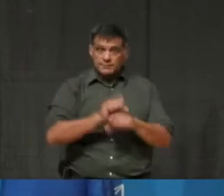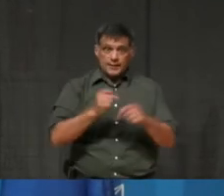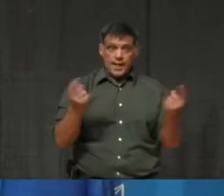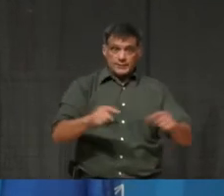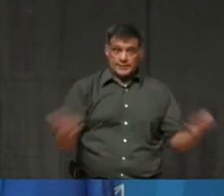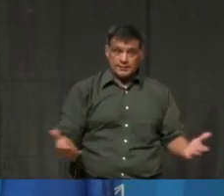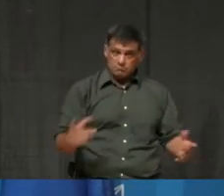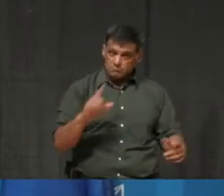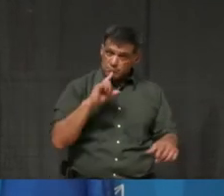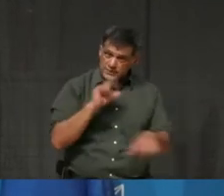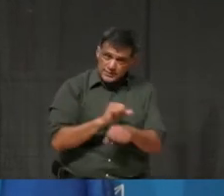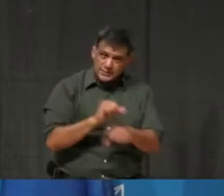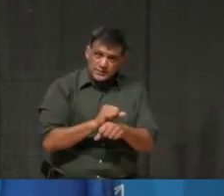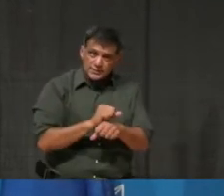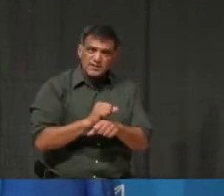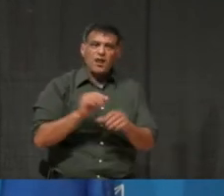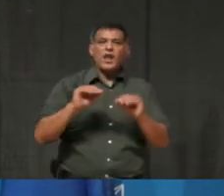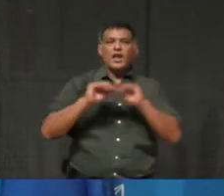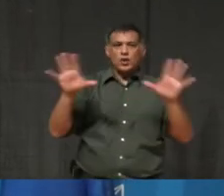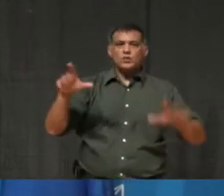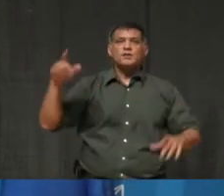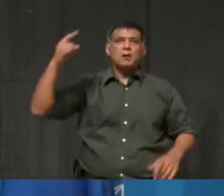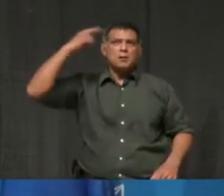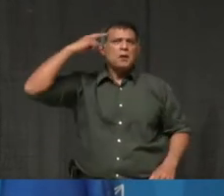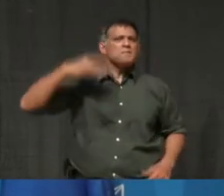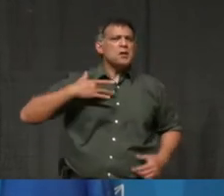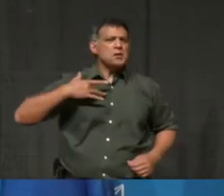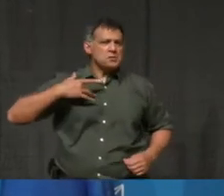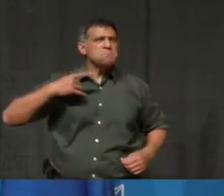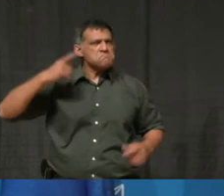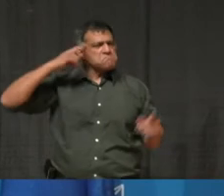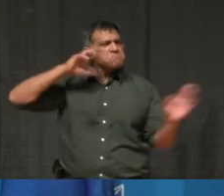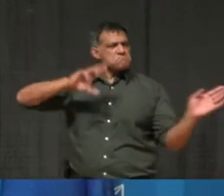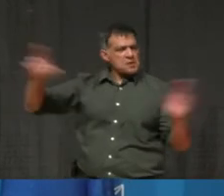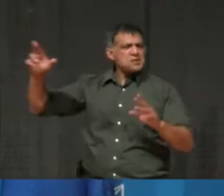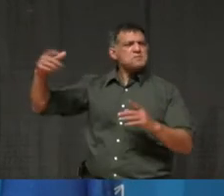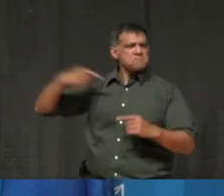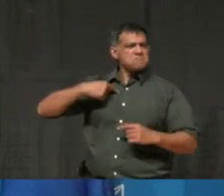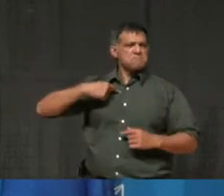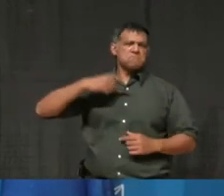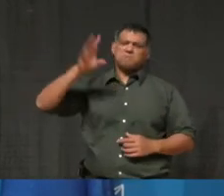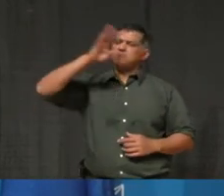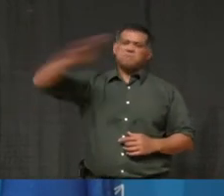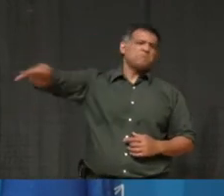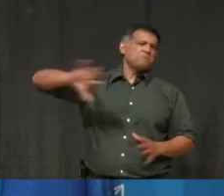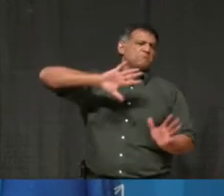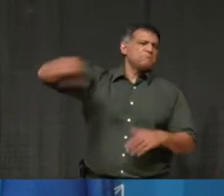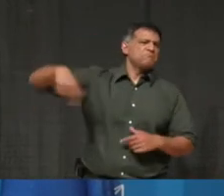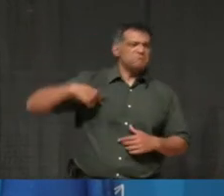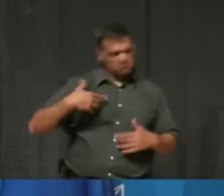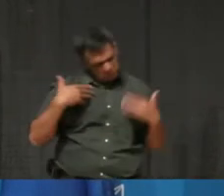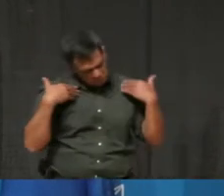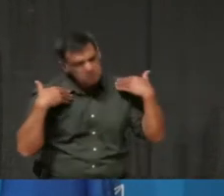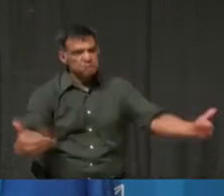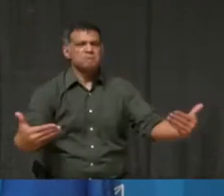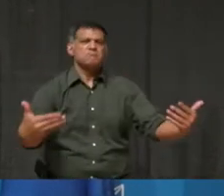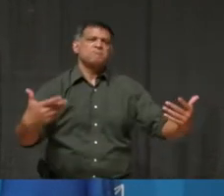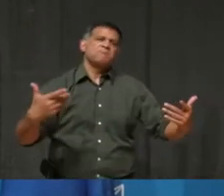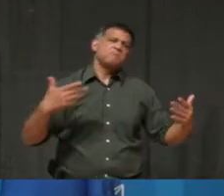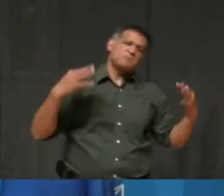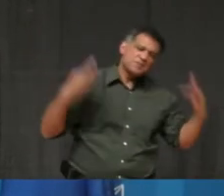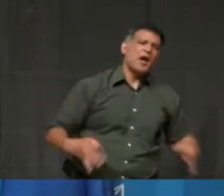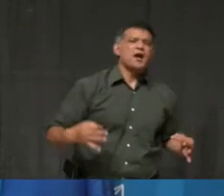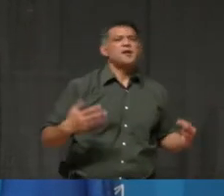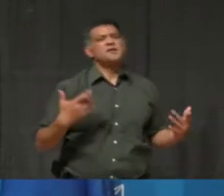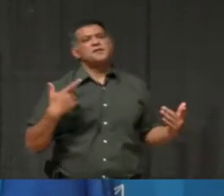was, uh, you know, uh, premeditated, an individual who's saying, I'm just not having it anymore, uh, I, think there would, that